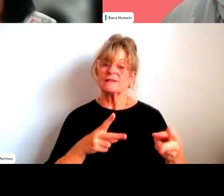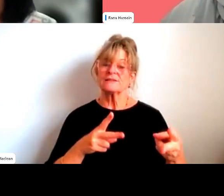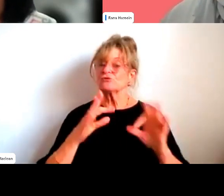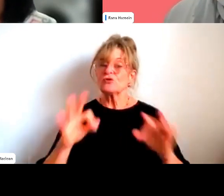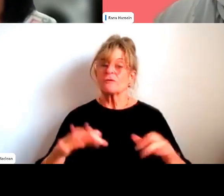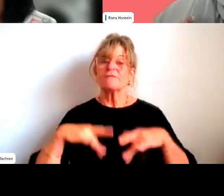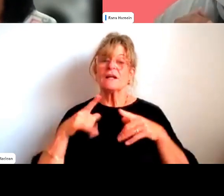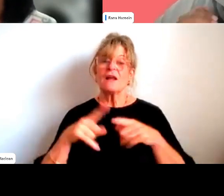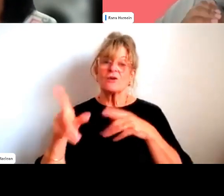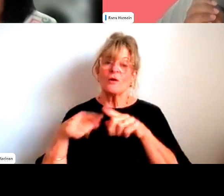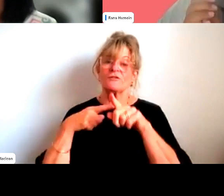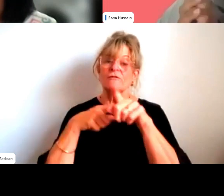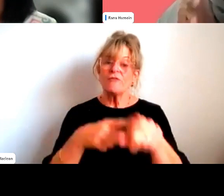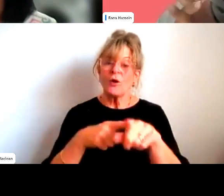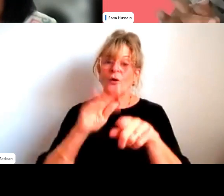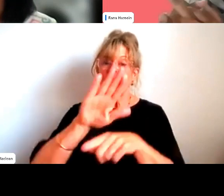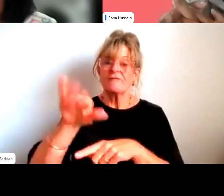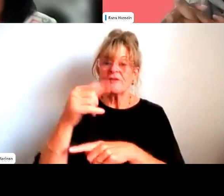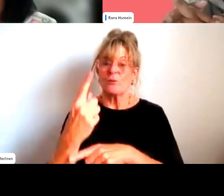how about yourself, Jakara?